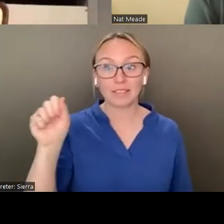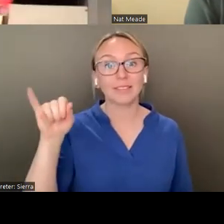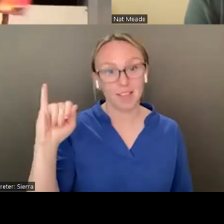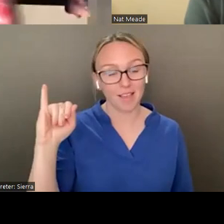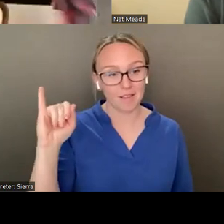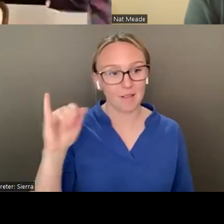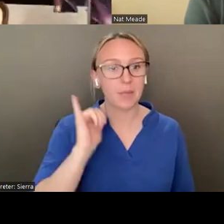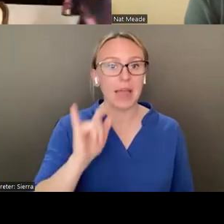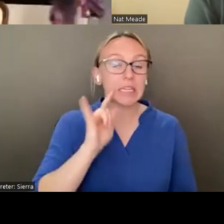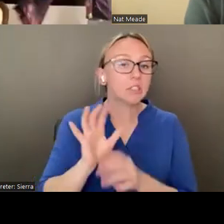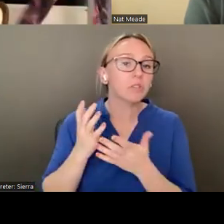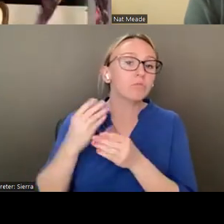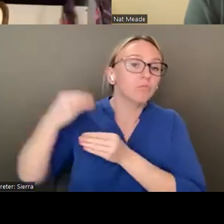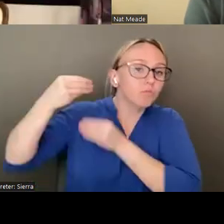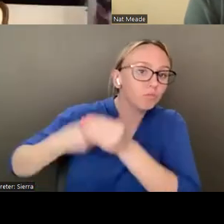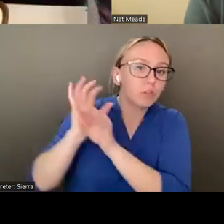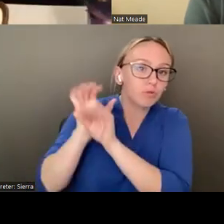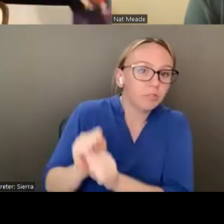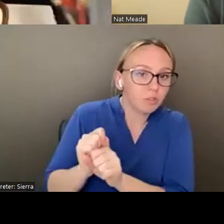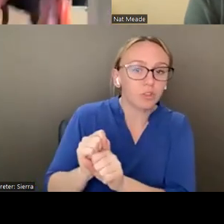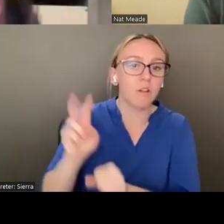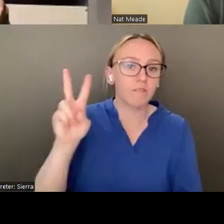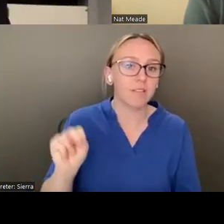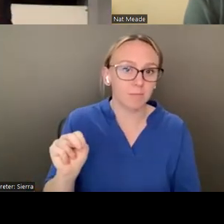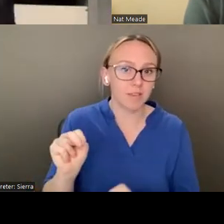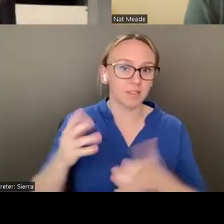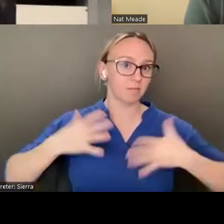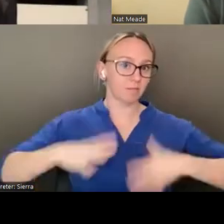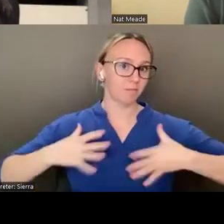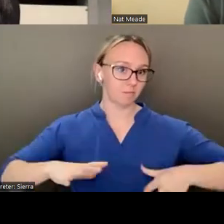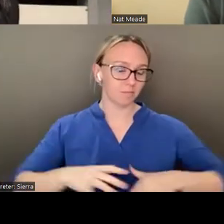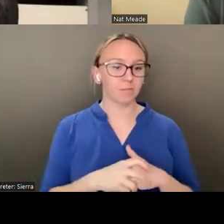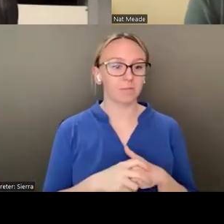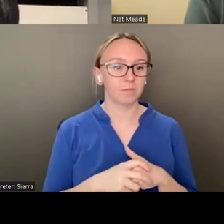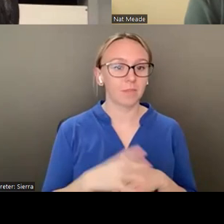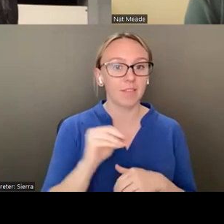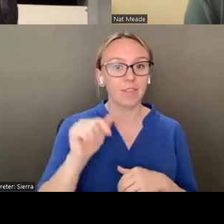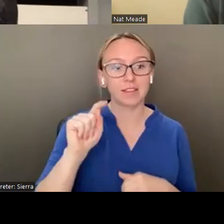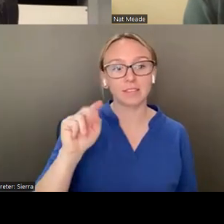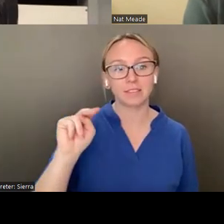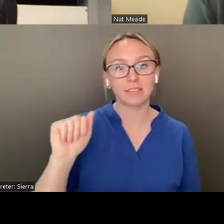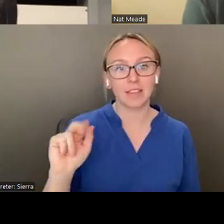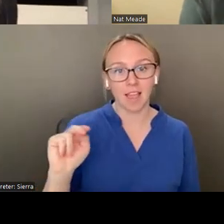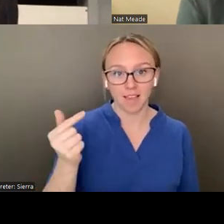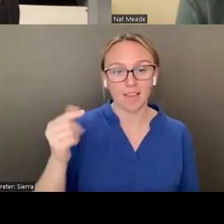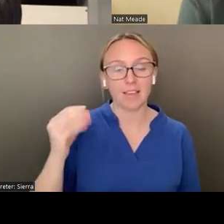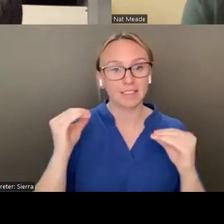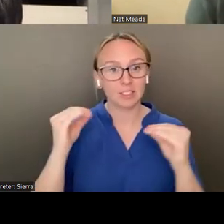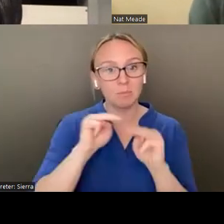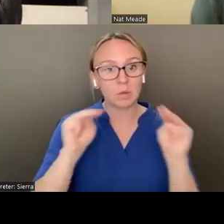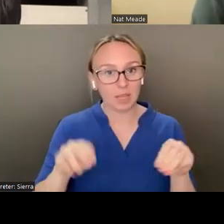Vietnamese garment. And the Tang Teaching Museum, which is Skidmore College's museum,